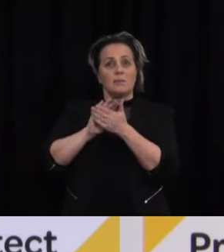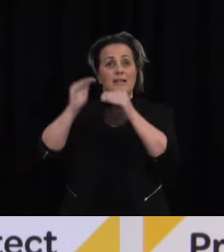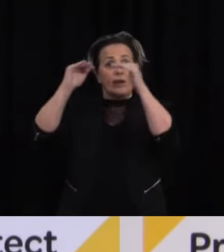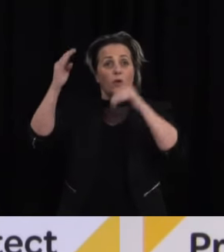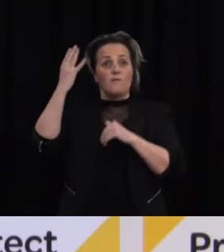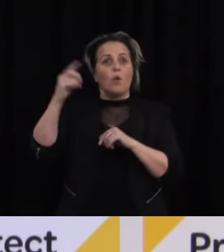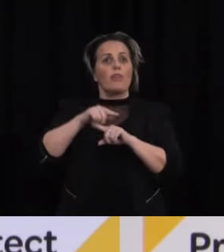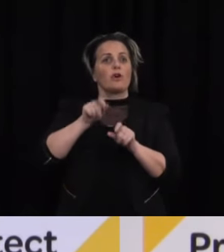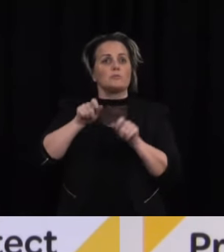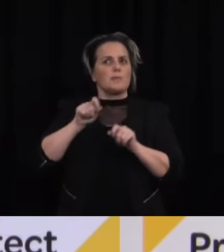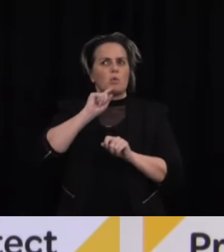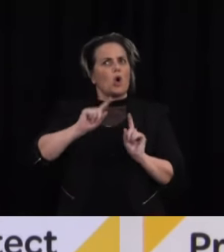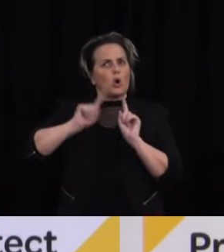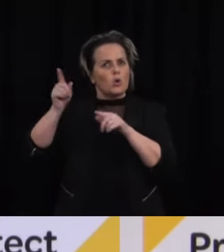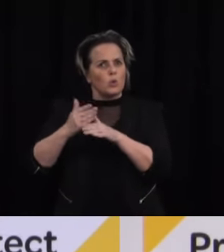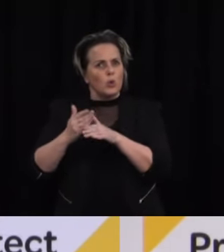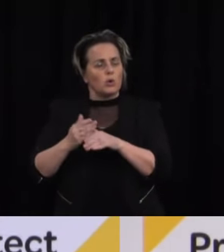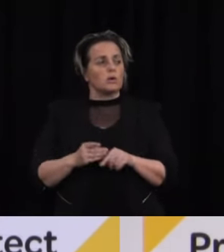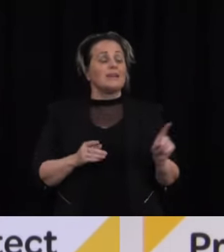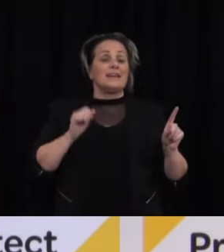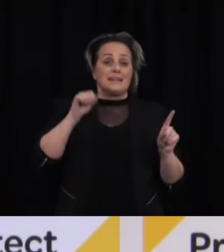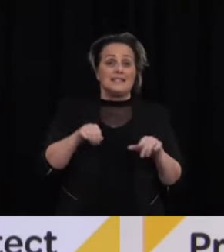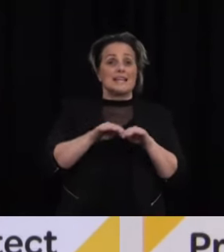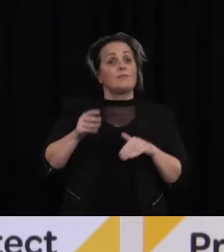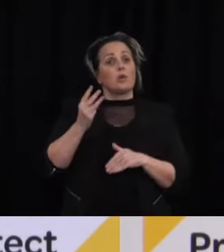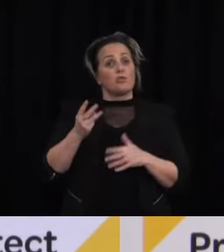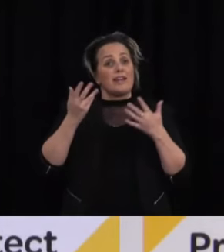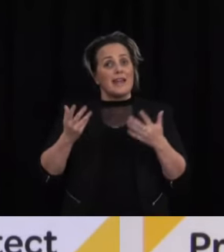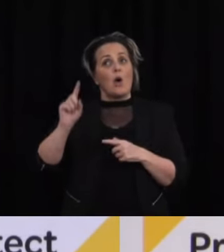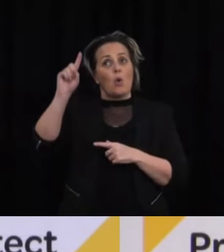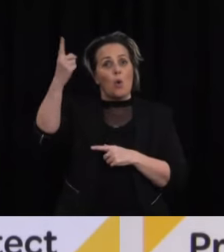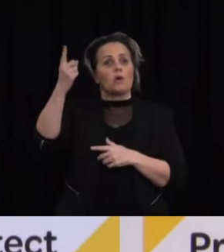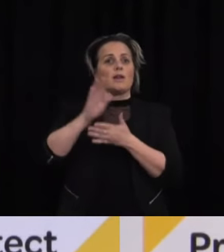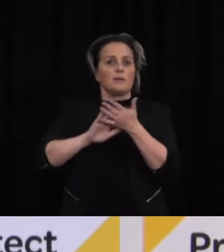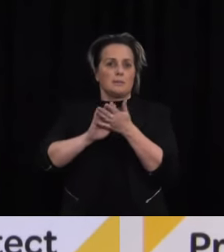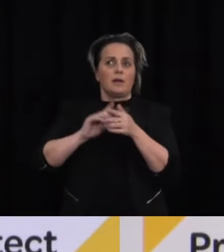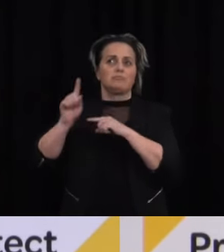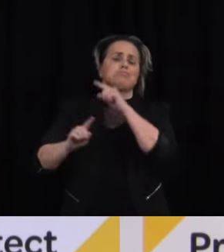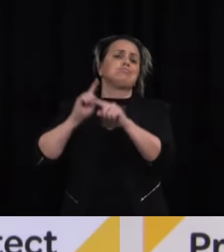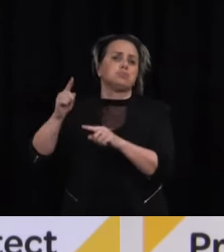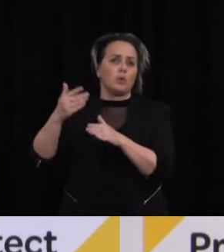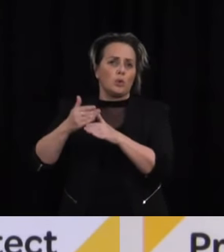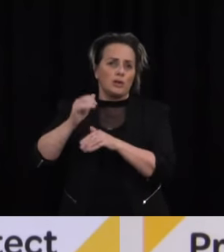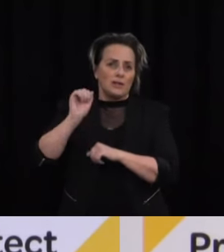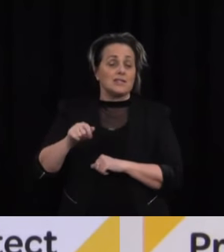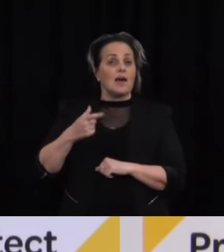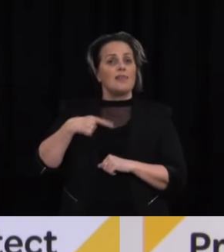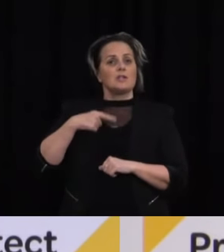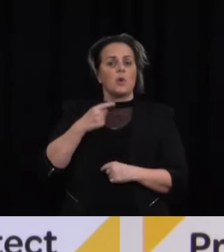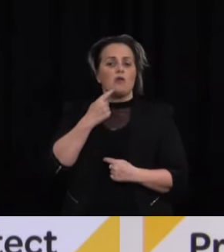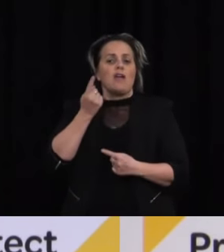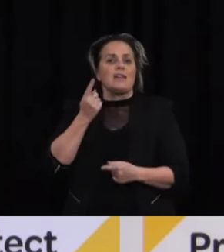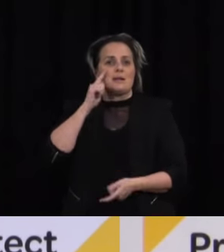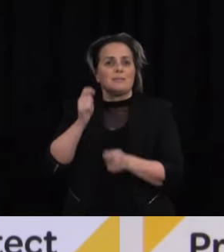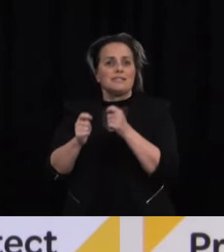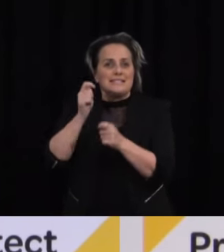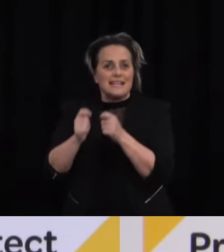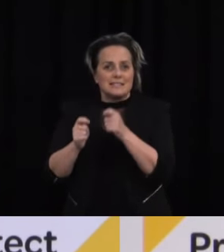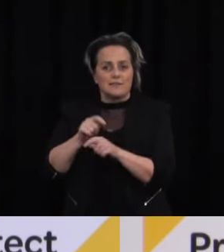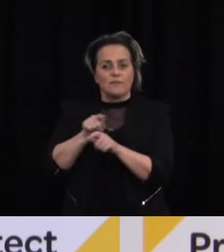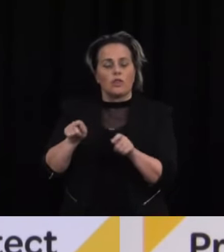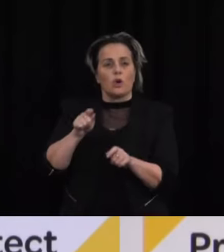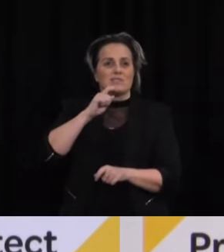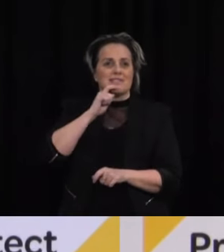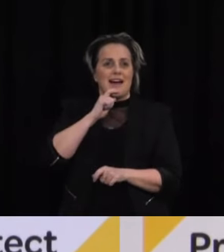active? Well yes there are more workplaces open now and hence why we have added in the surveillance testing of people who are now going out into those